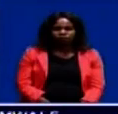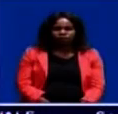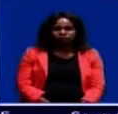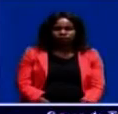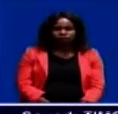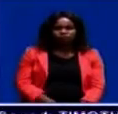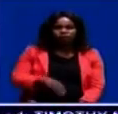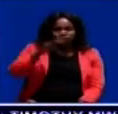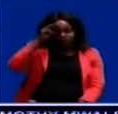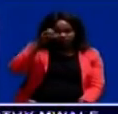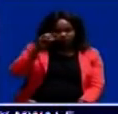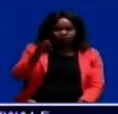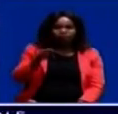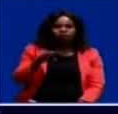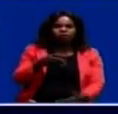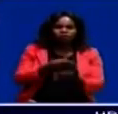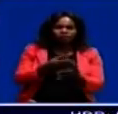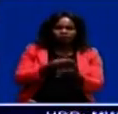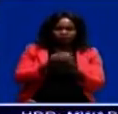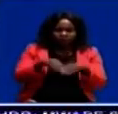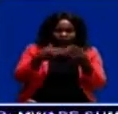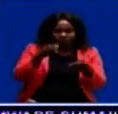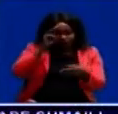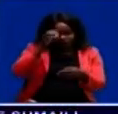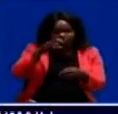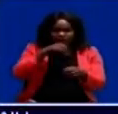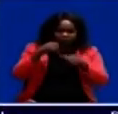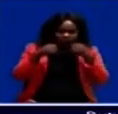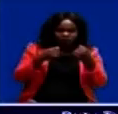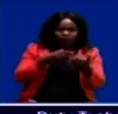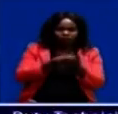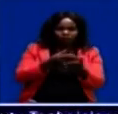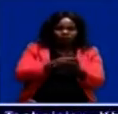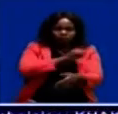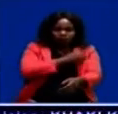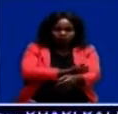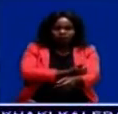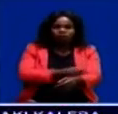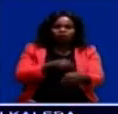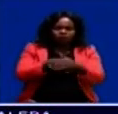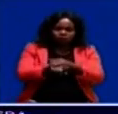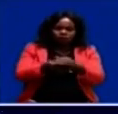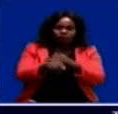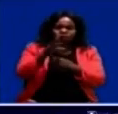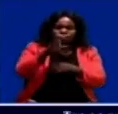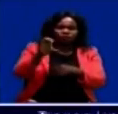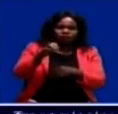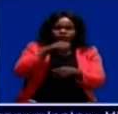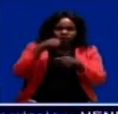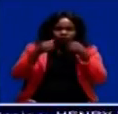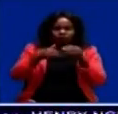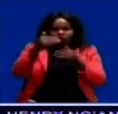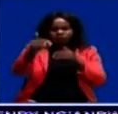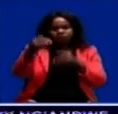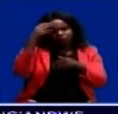The Ministry of Finance gives the Ministry of Agriculture Treasury authority to recruit 600 agriculture extension